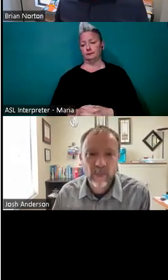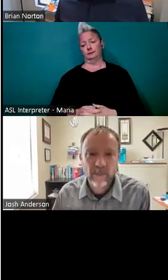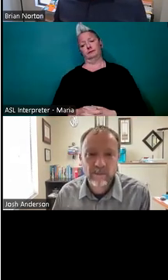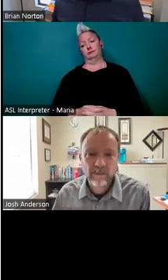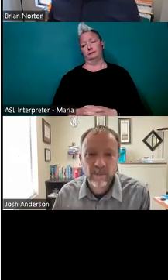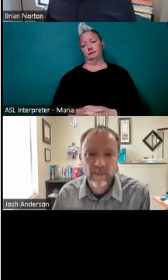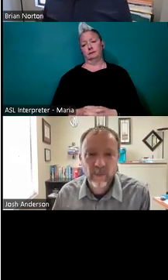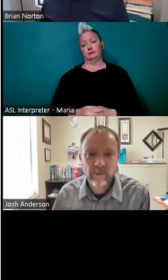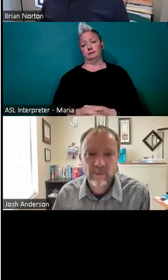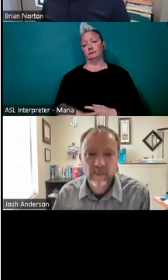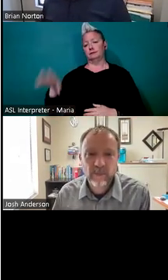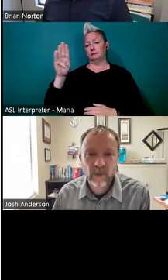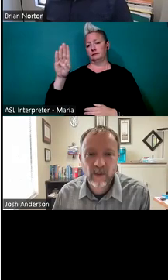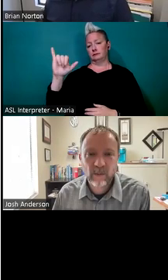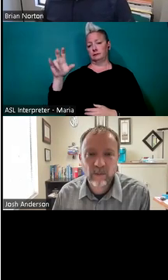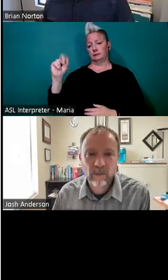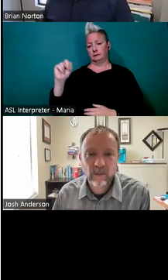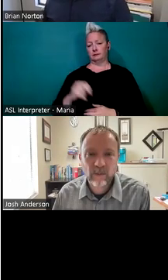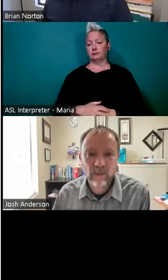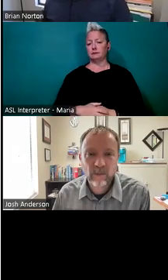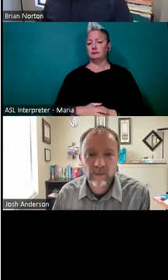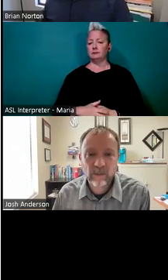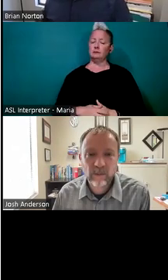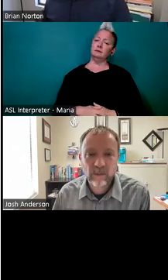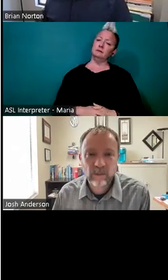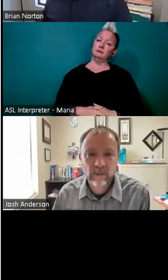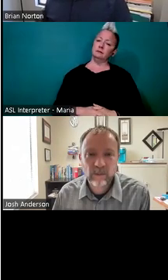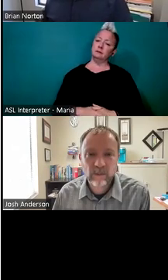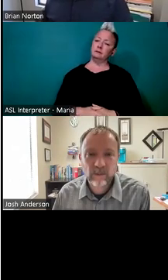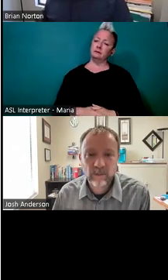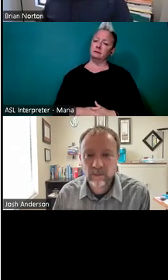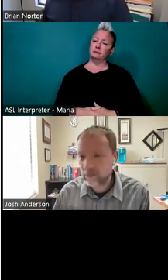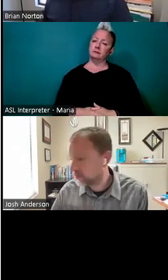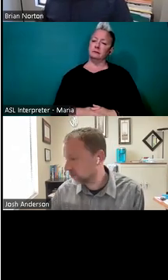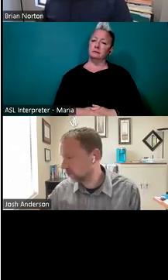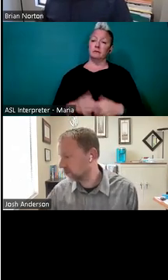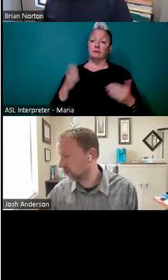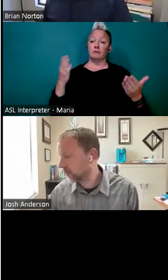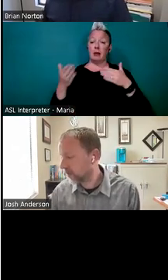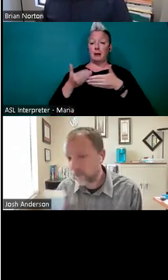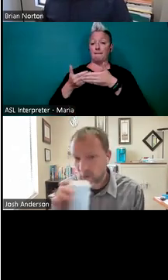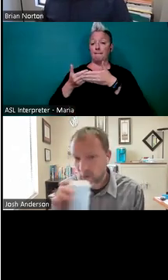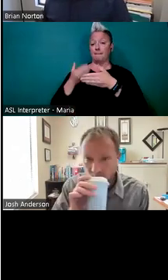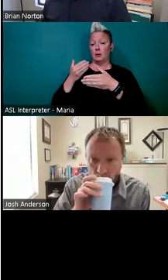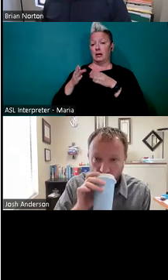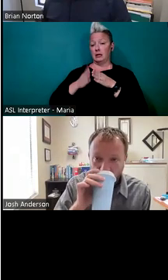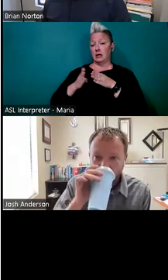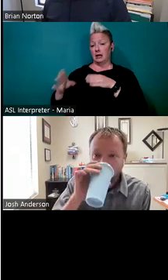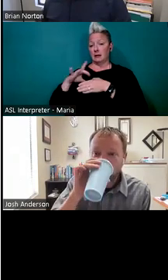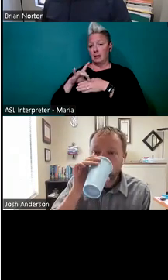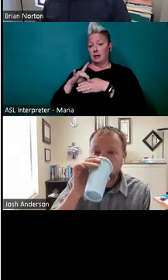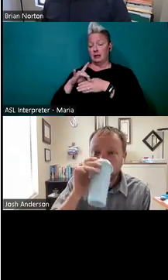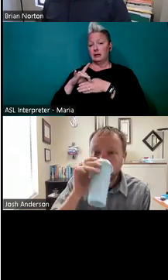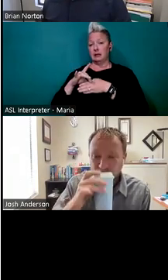another one in here that I think is really helpful just to say too, is, um, possibly pre-cutting the meat and some other products into smaller